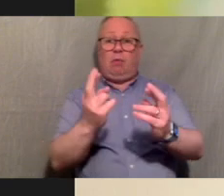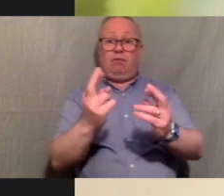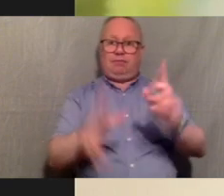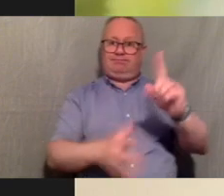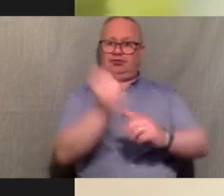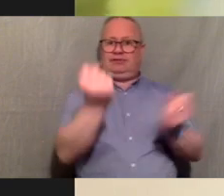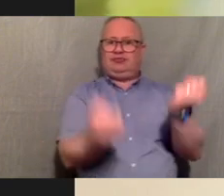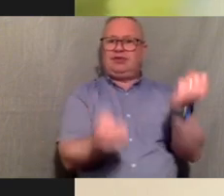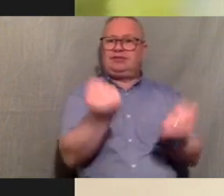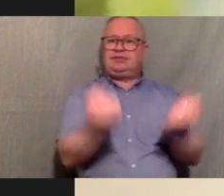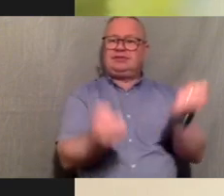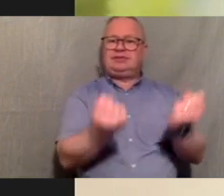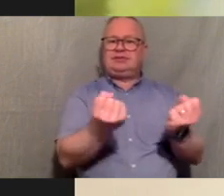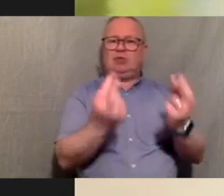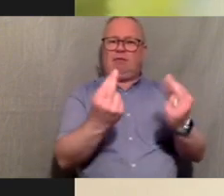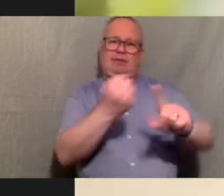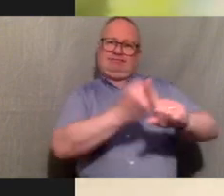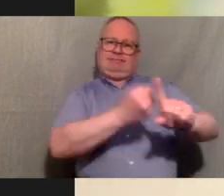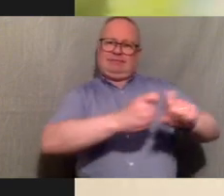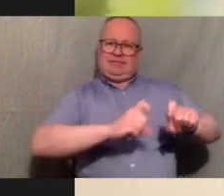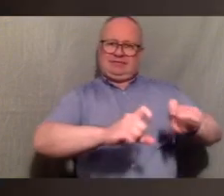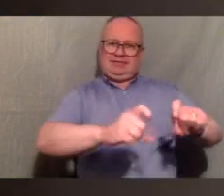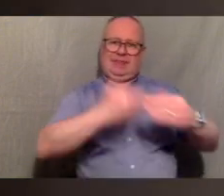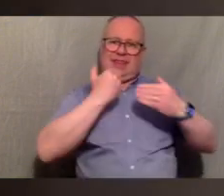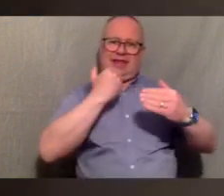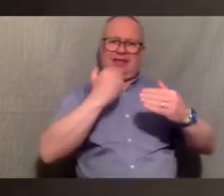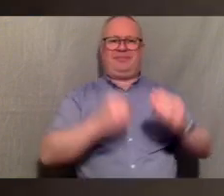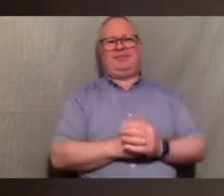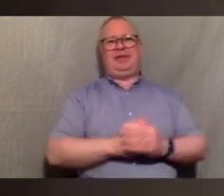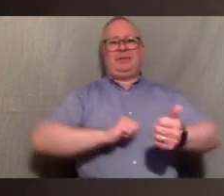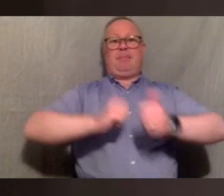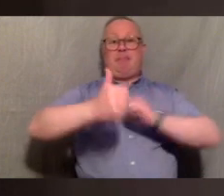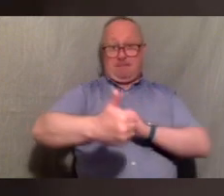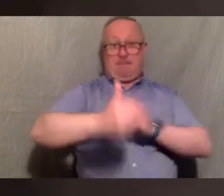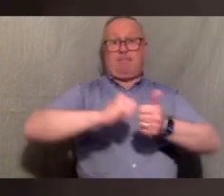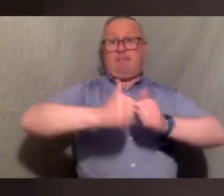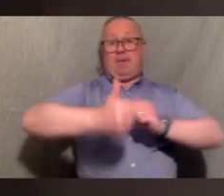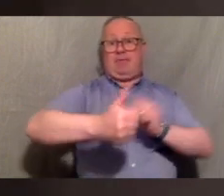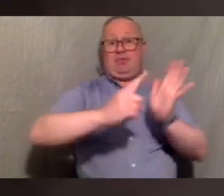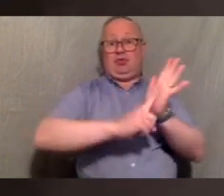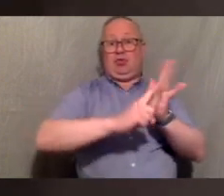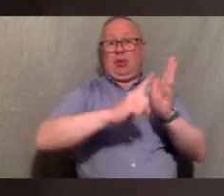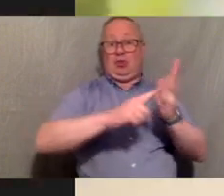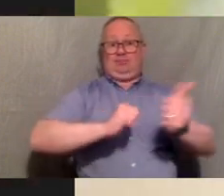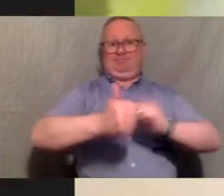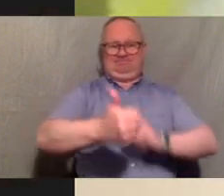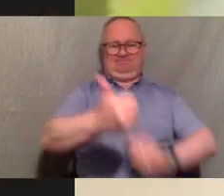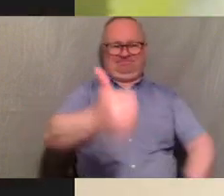fight this corner thanks so much and thanks for your son for contributing as well